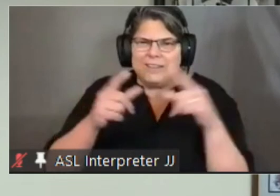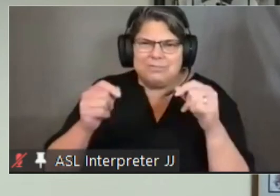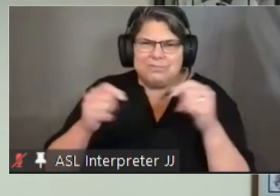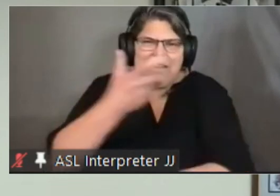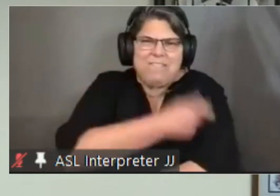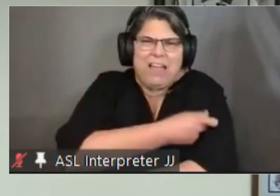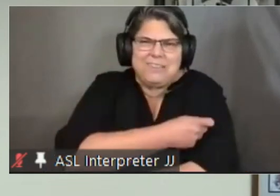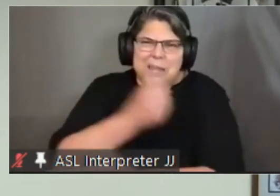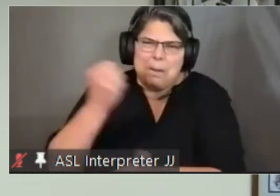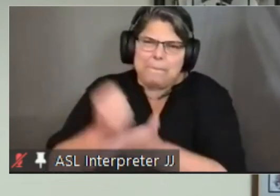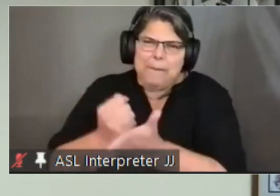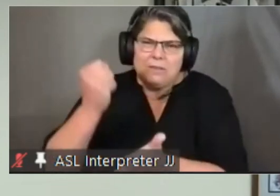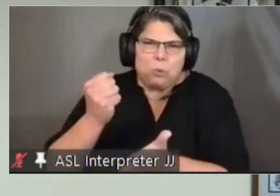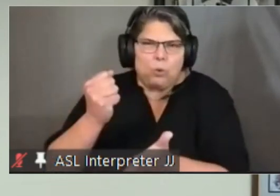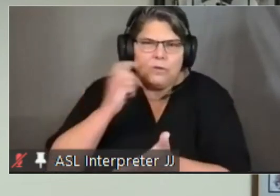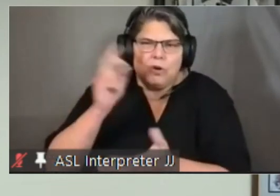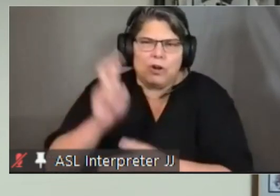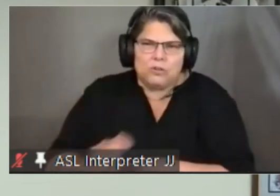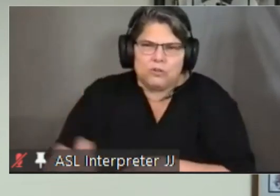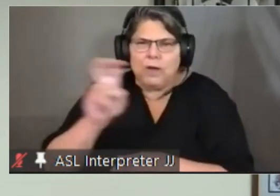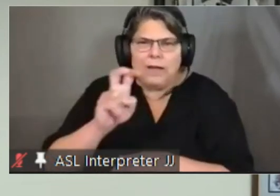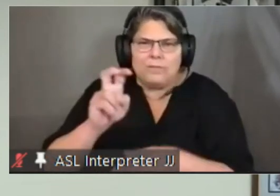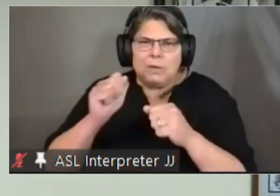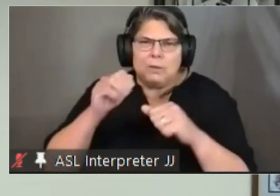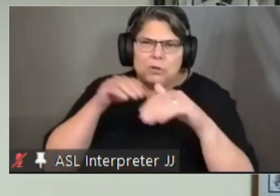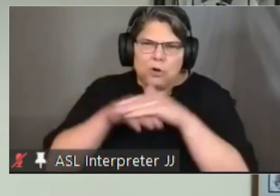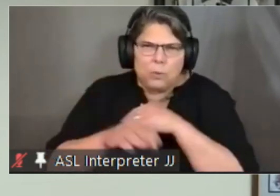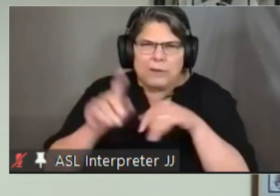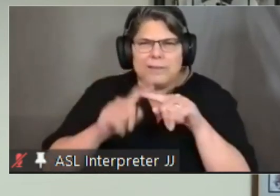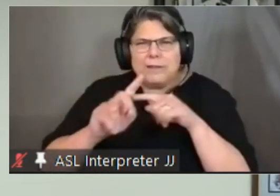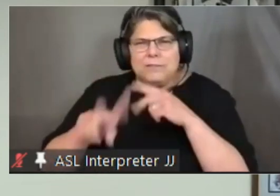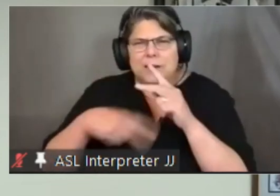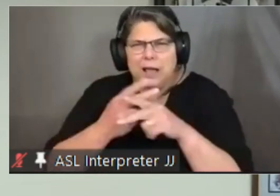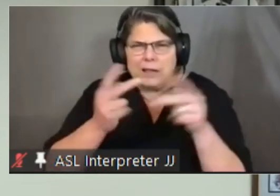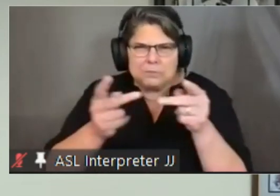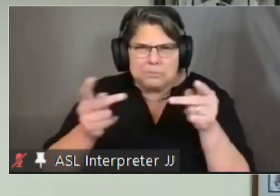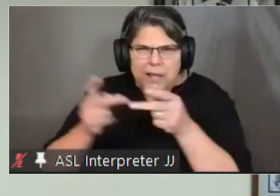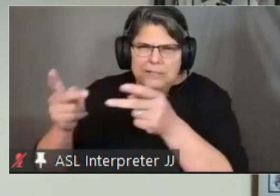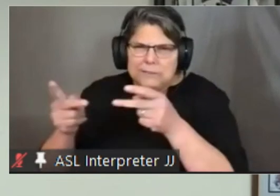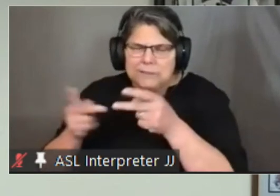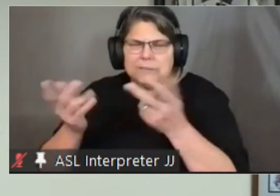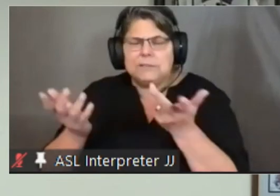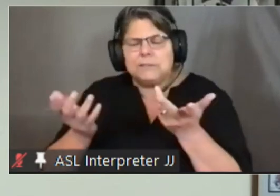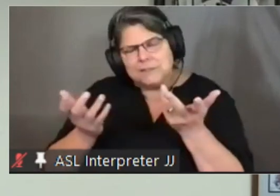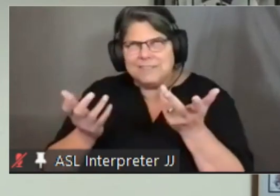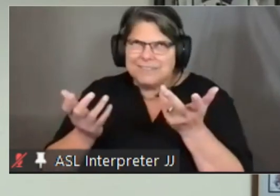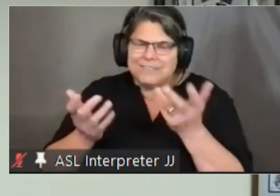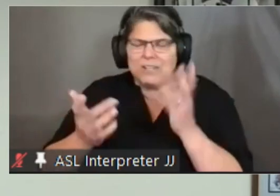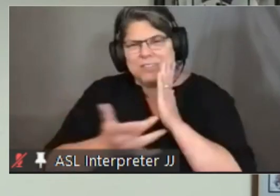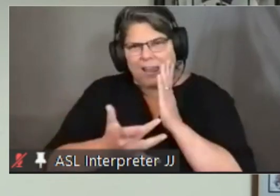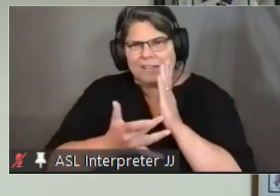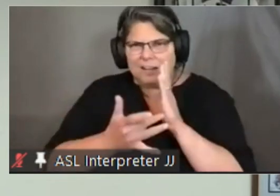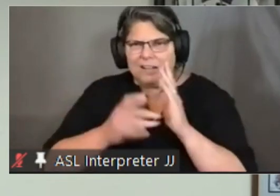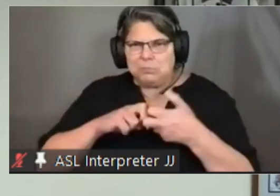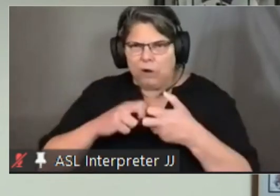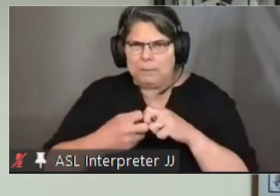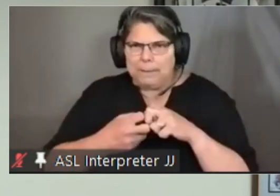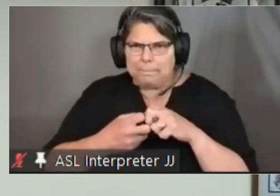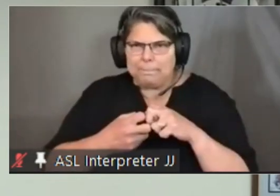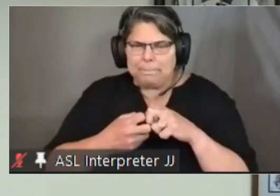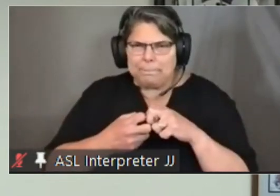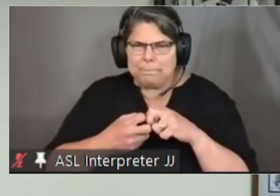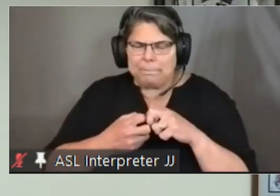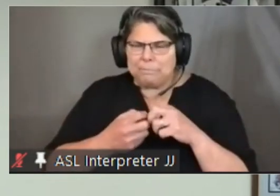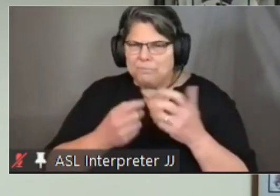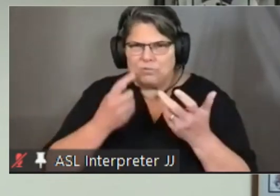for travel and for entry into various different venues um there are problems technically uh in terms of